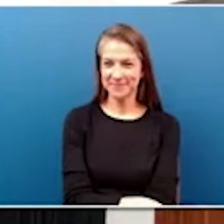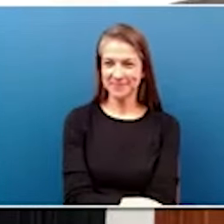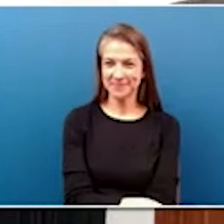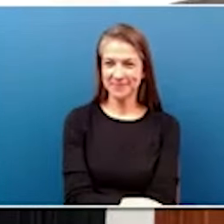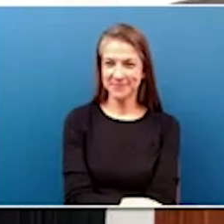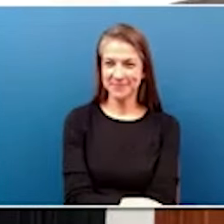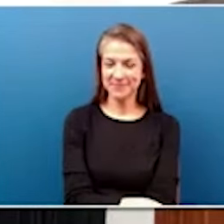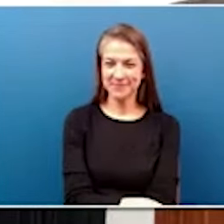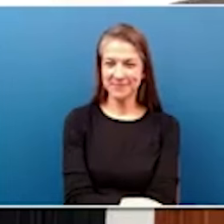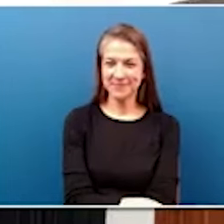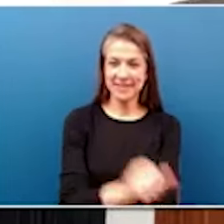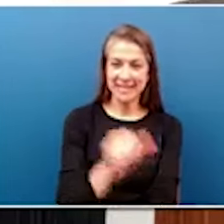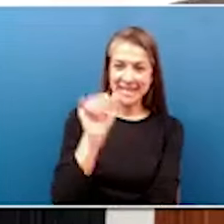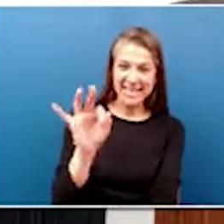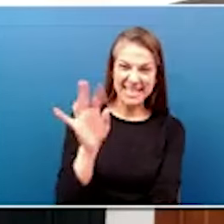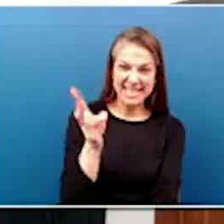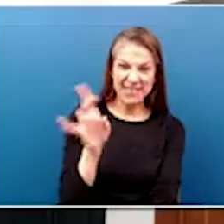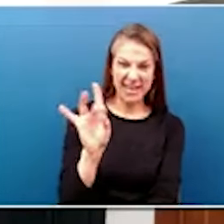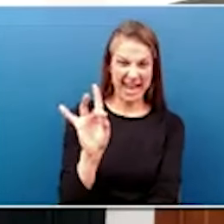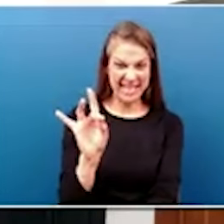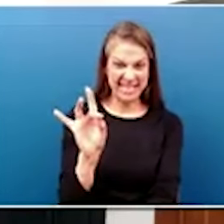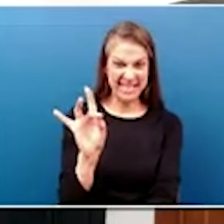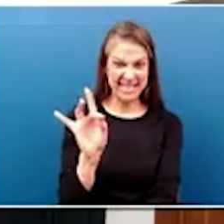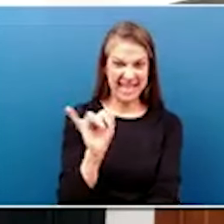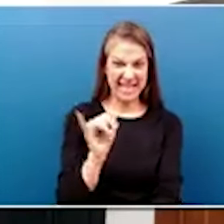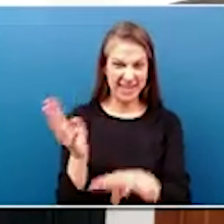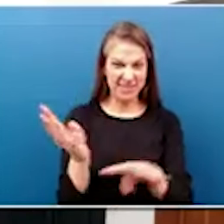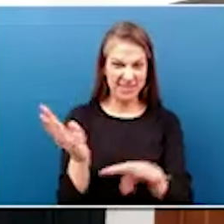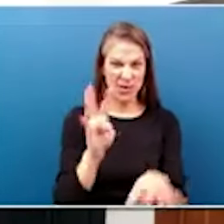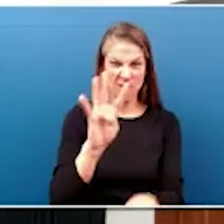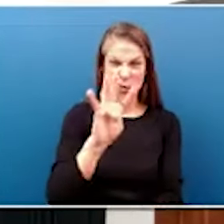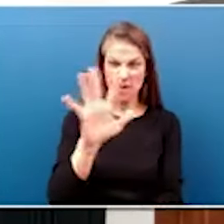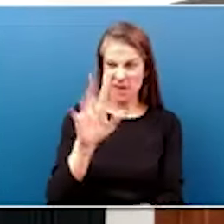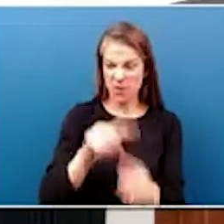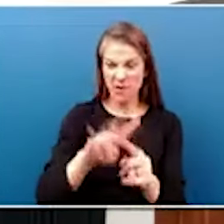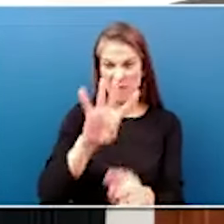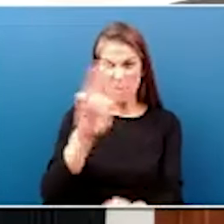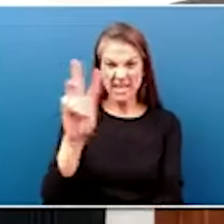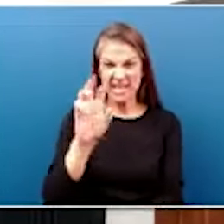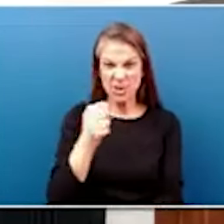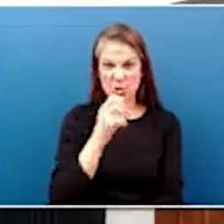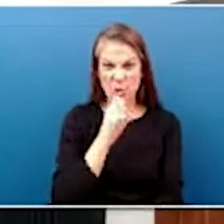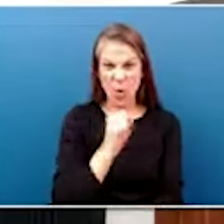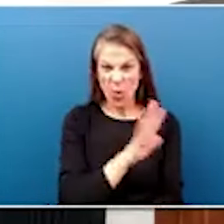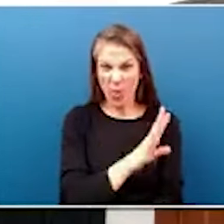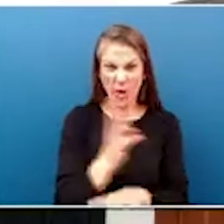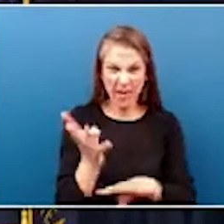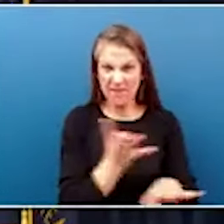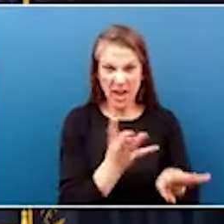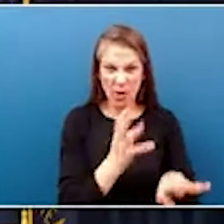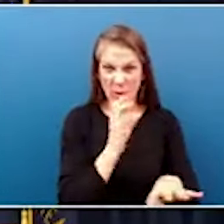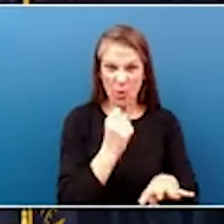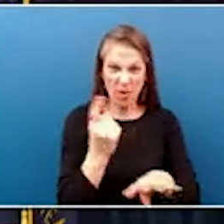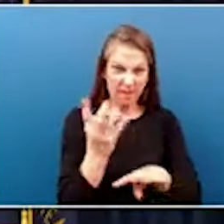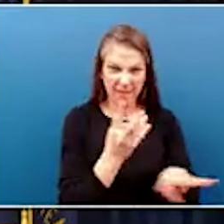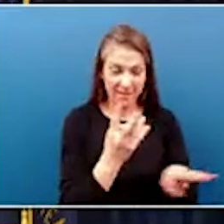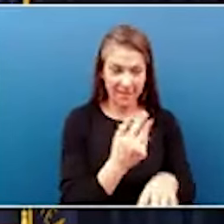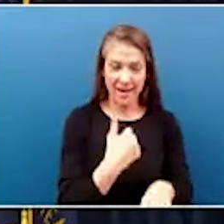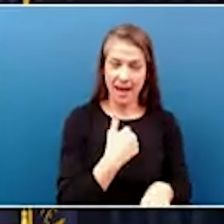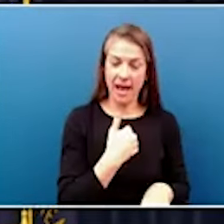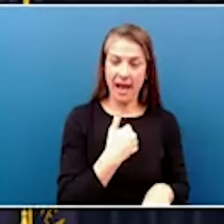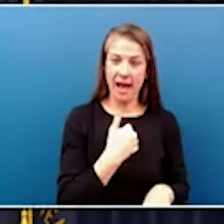1978 would make that conveyor system 45 to 46 years old. I know because I was installed in 1977.